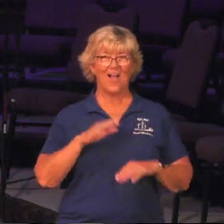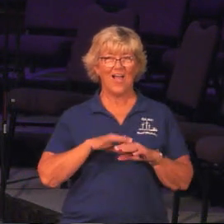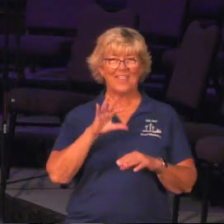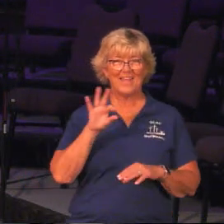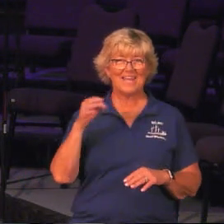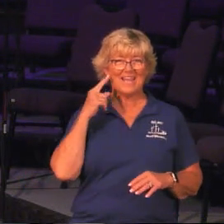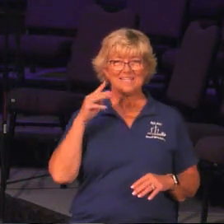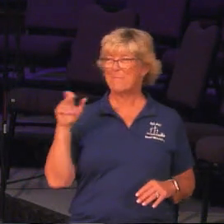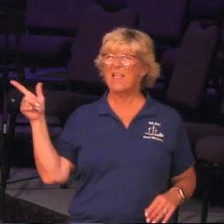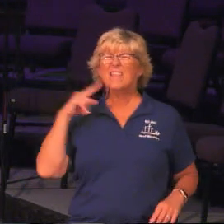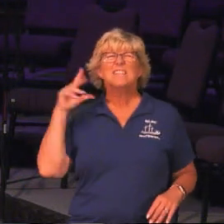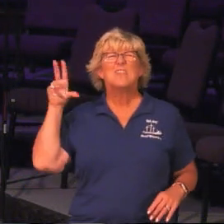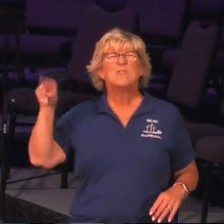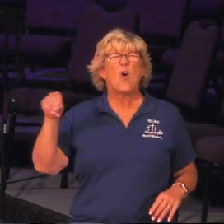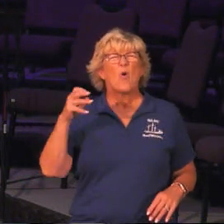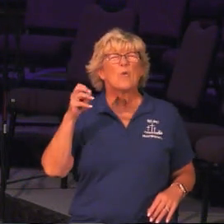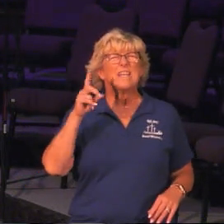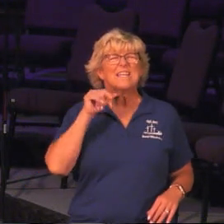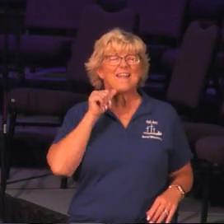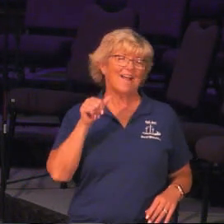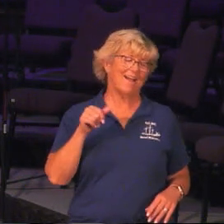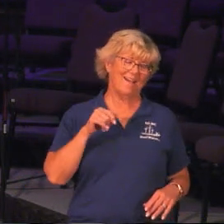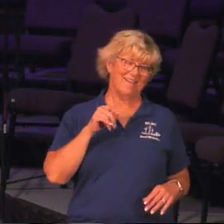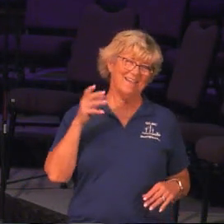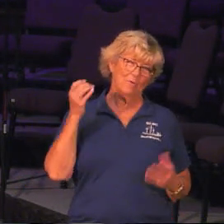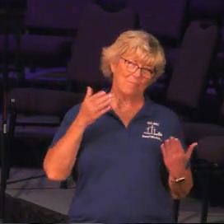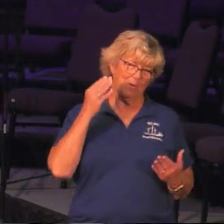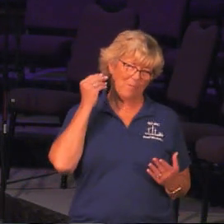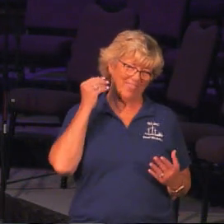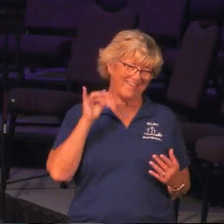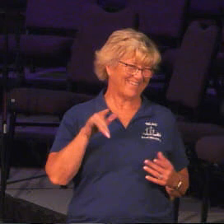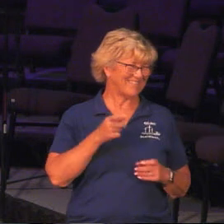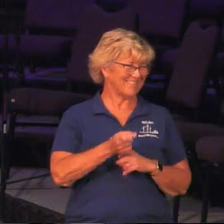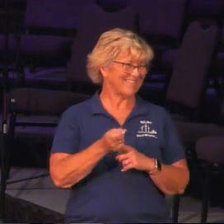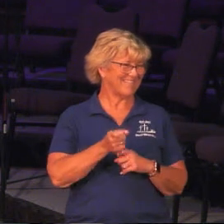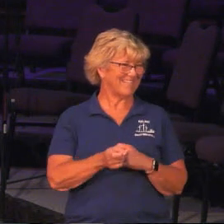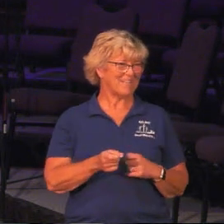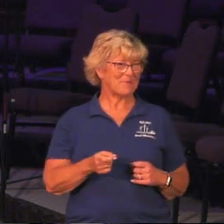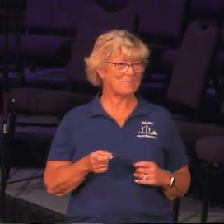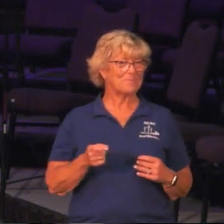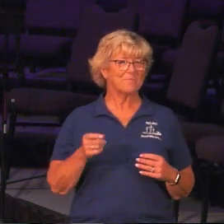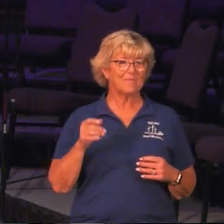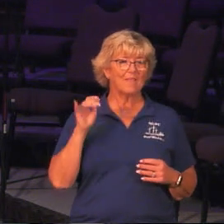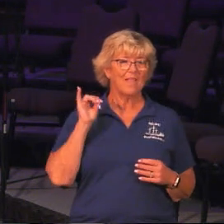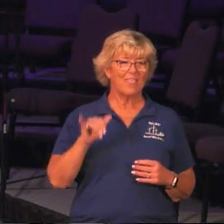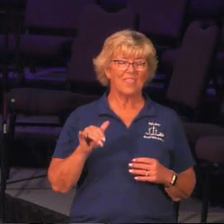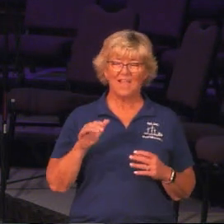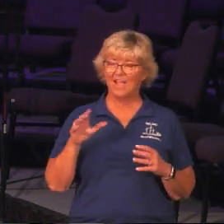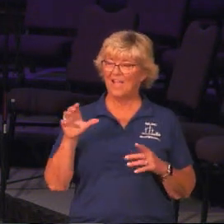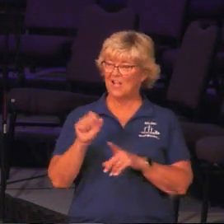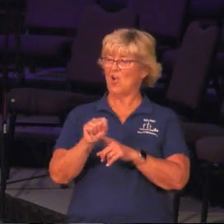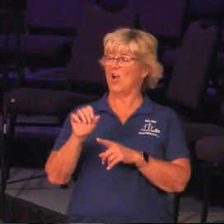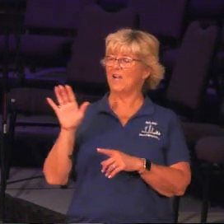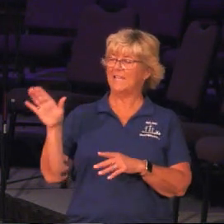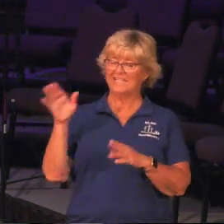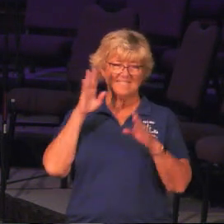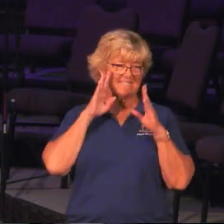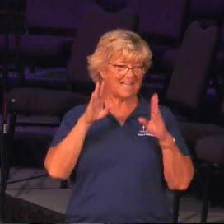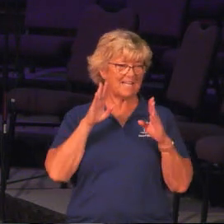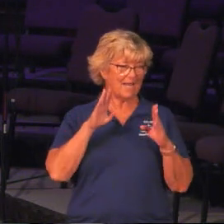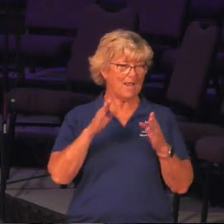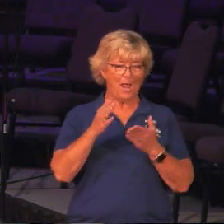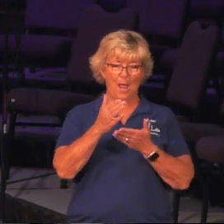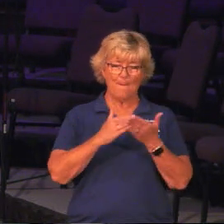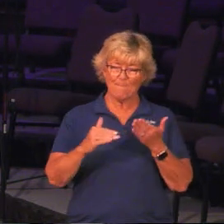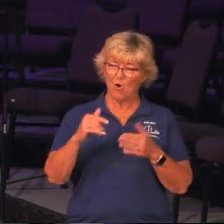say that. He was thinking it, I could tell. But I think that that's what caught his attention, which prompted a part-time